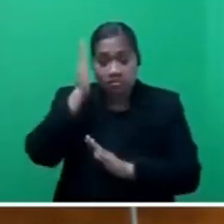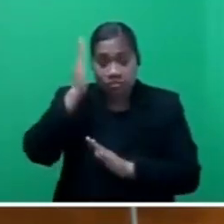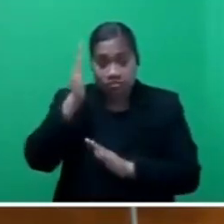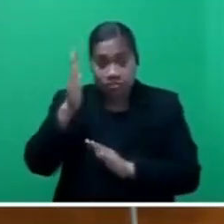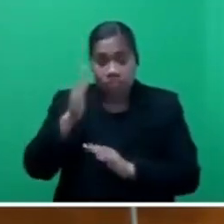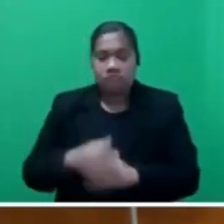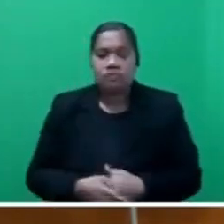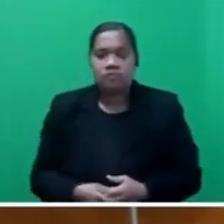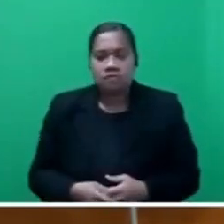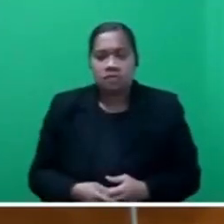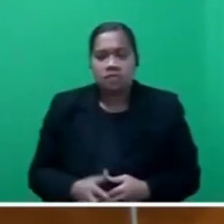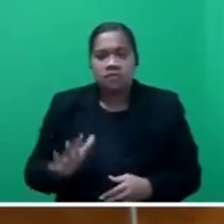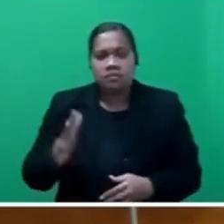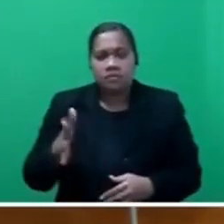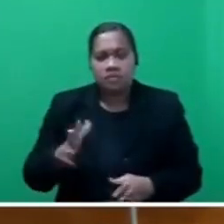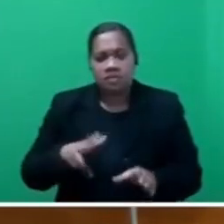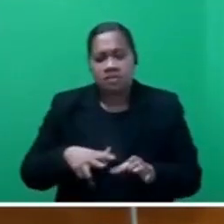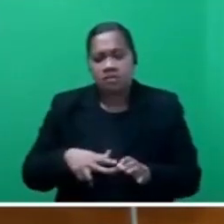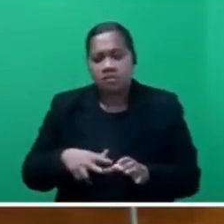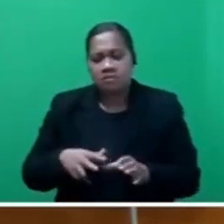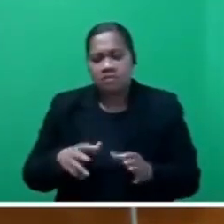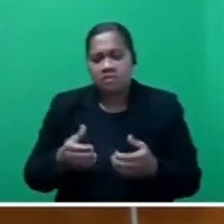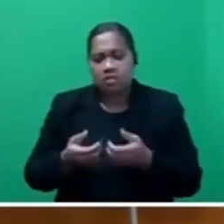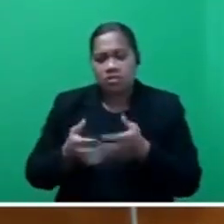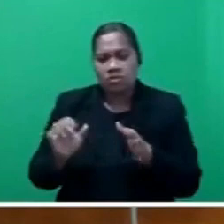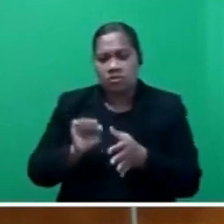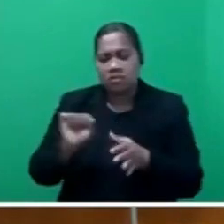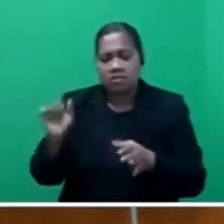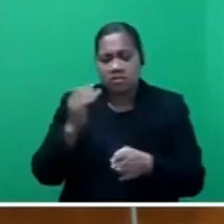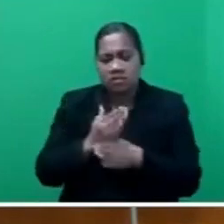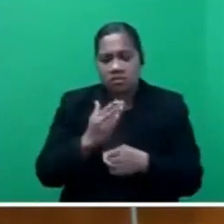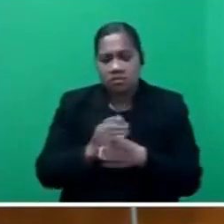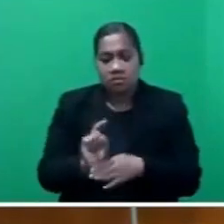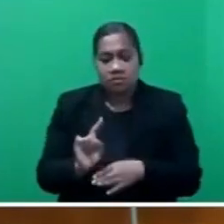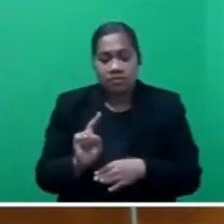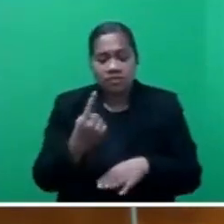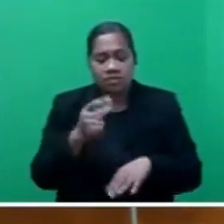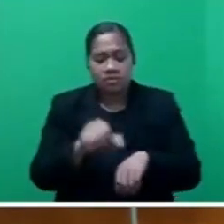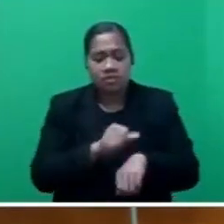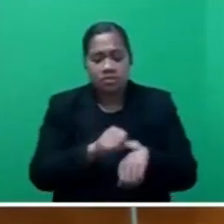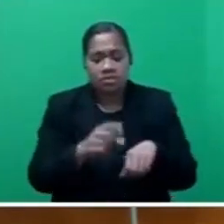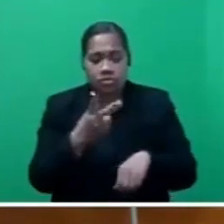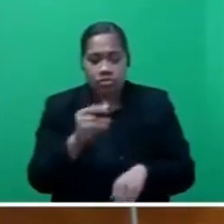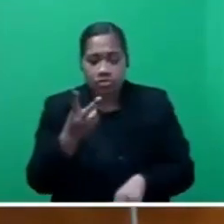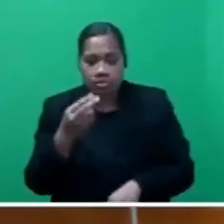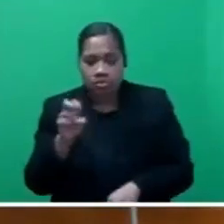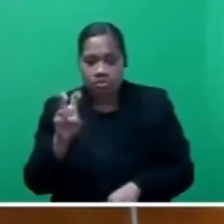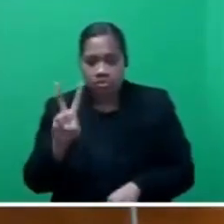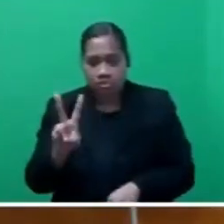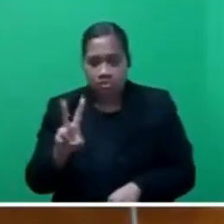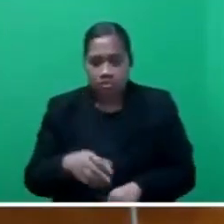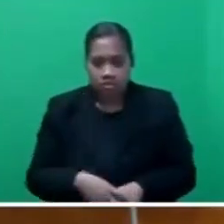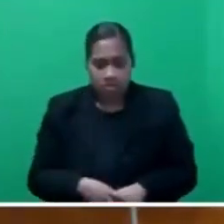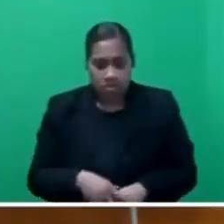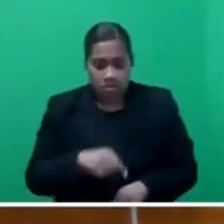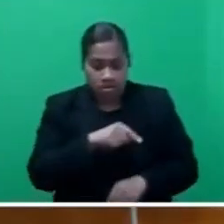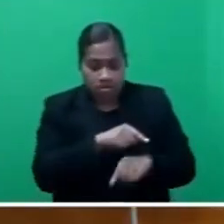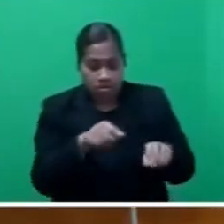may be losing their jobs by 1st April 2022. Should they not be called for a job test?